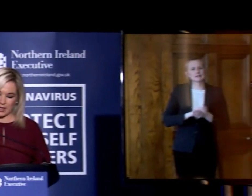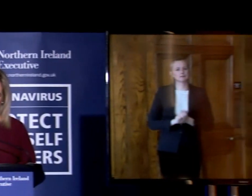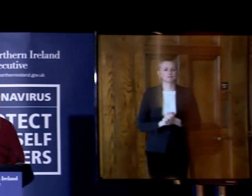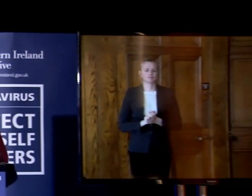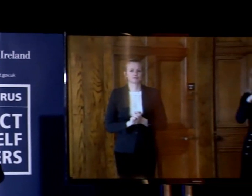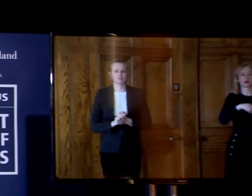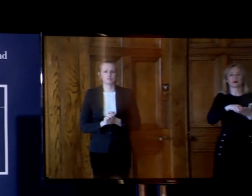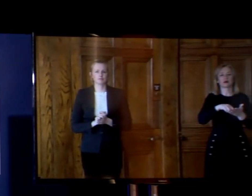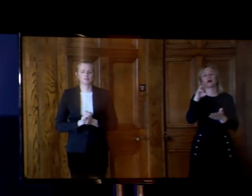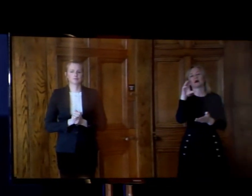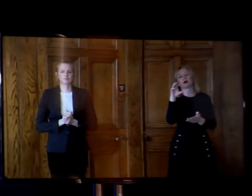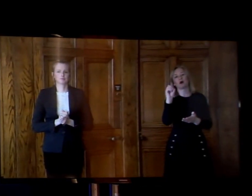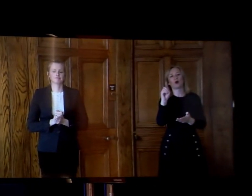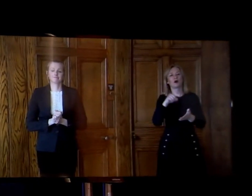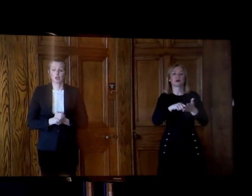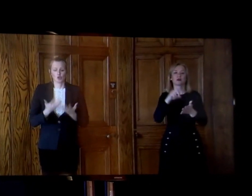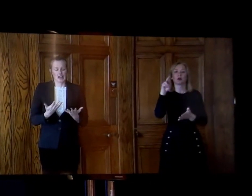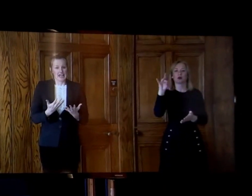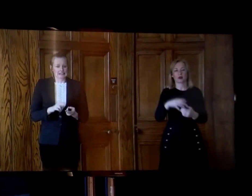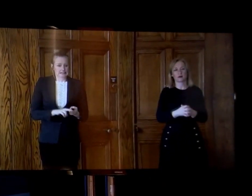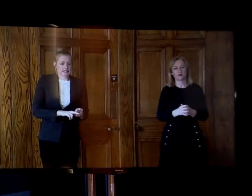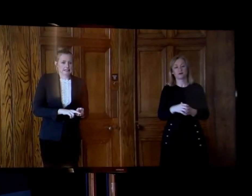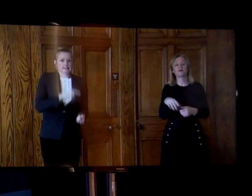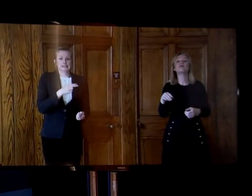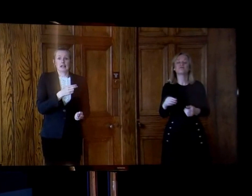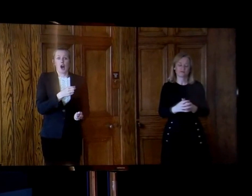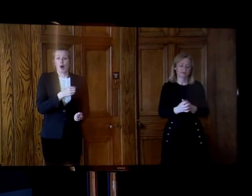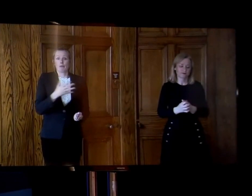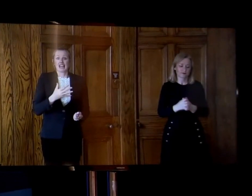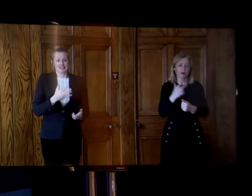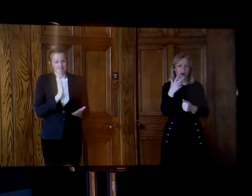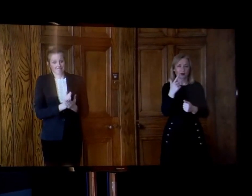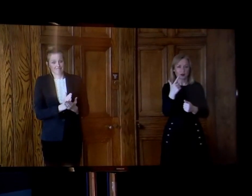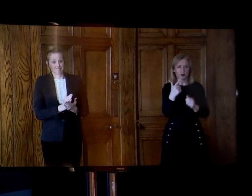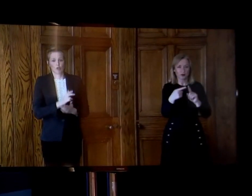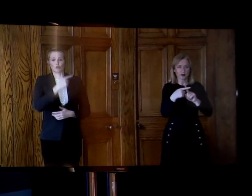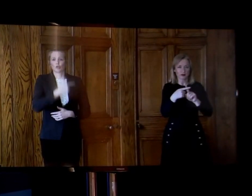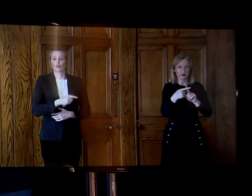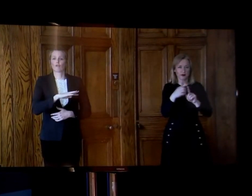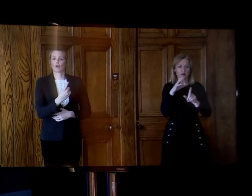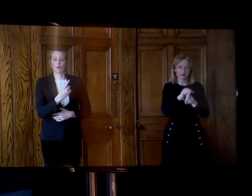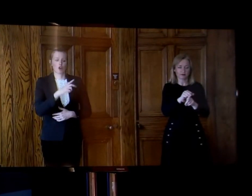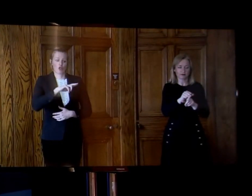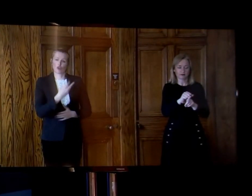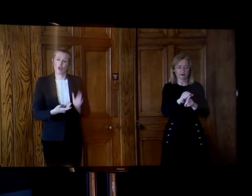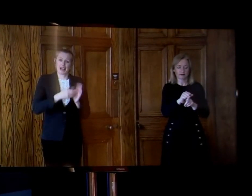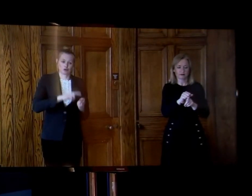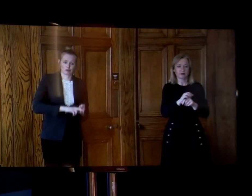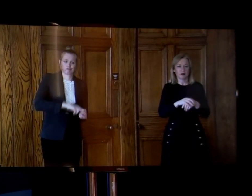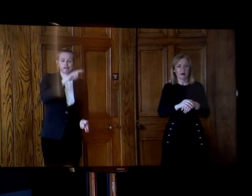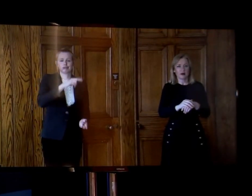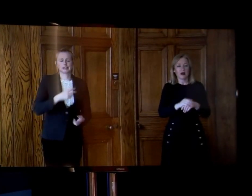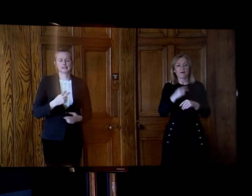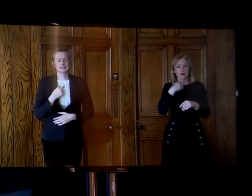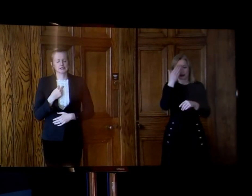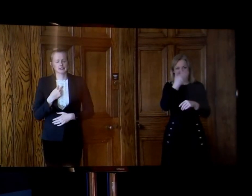Today we have further 32 positive cases bringing the total of confirmed cases here to 241 and sadly three more people